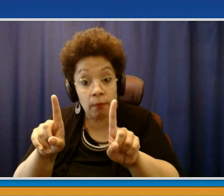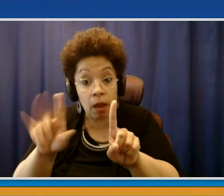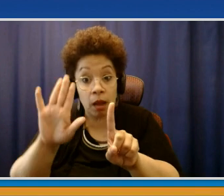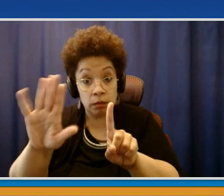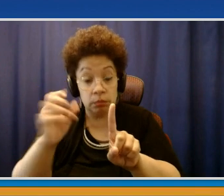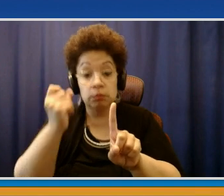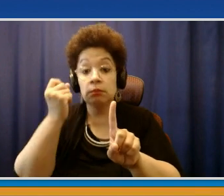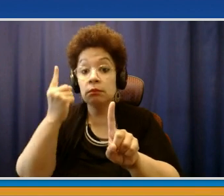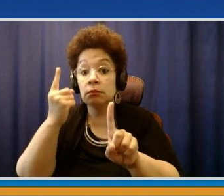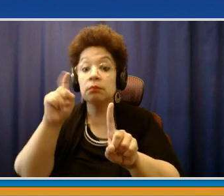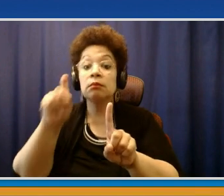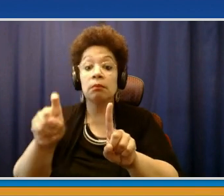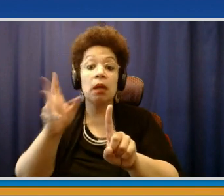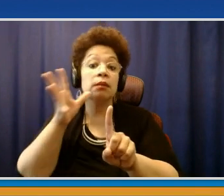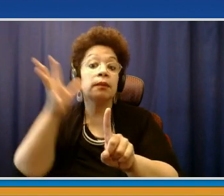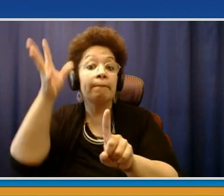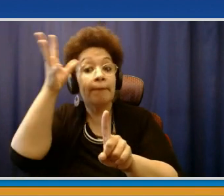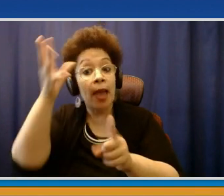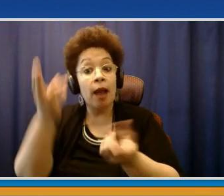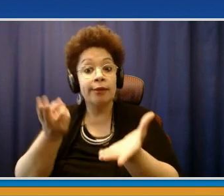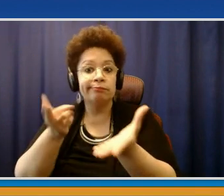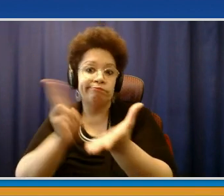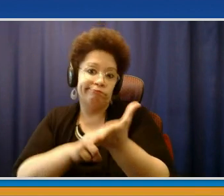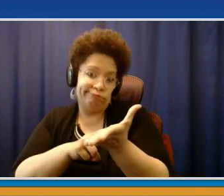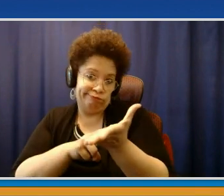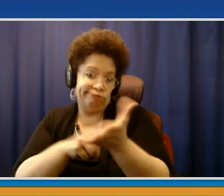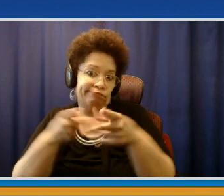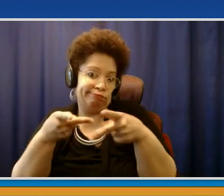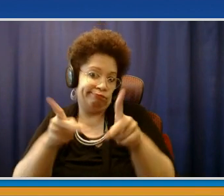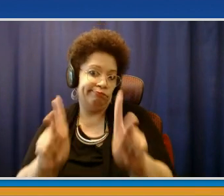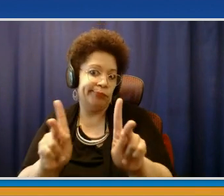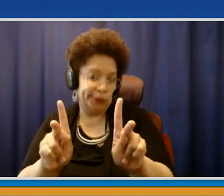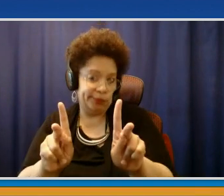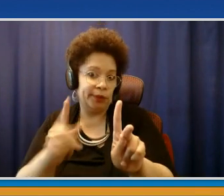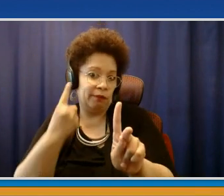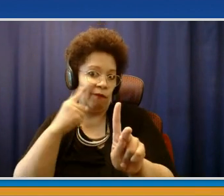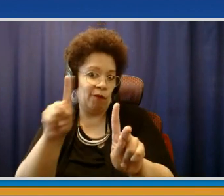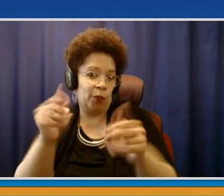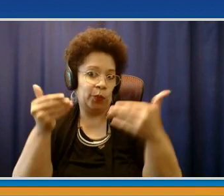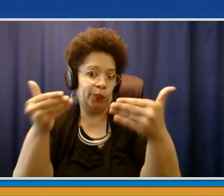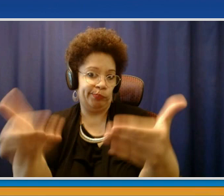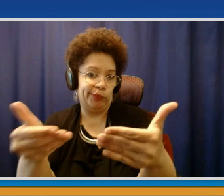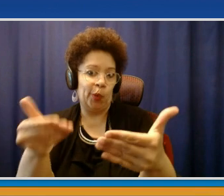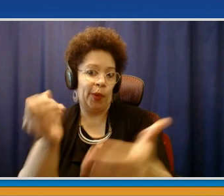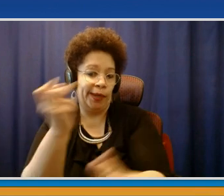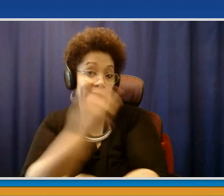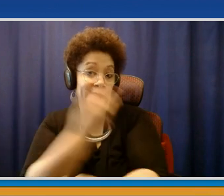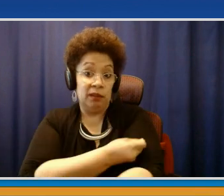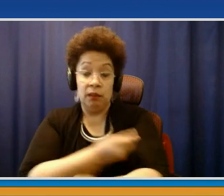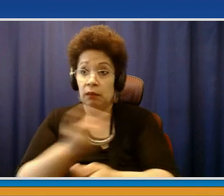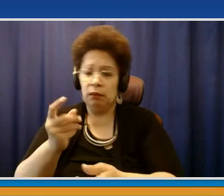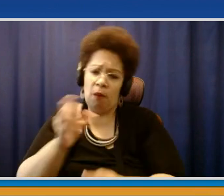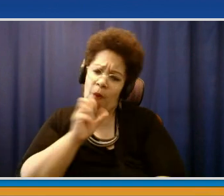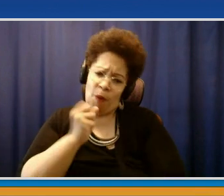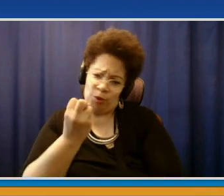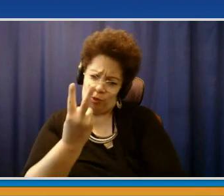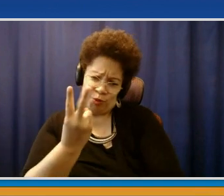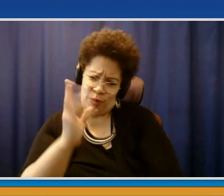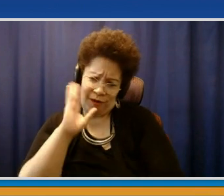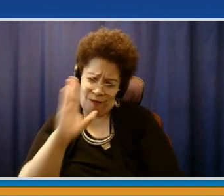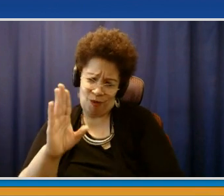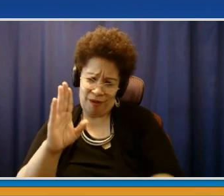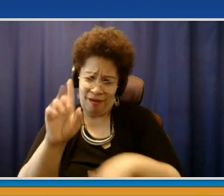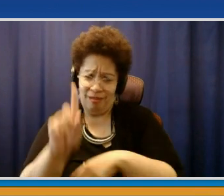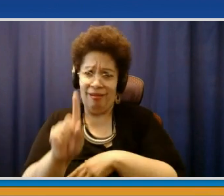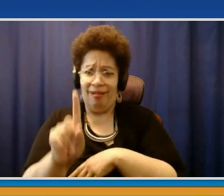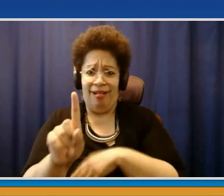I don't expect a 12 year old to just walk into the county center by themselves. Walk-ins are appropriate. Now, you don't have to have an appointment. Appointment is